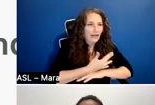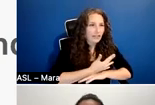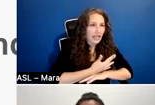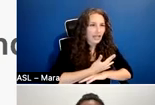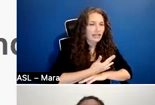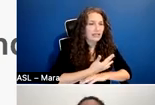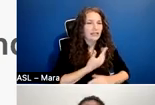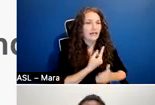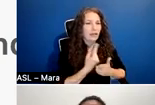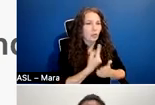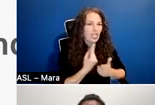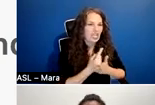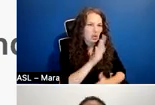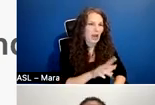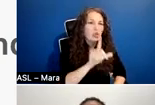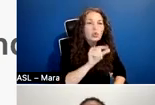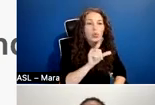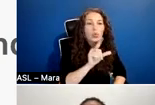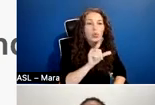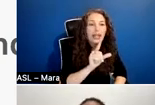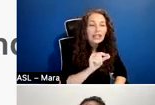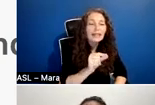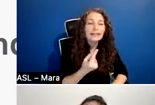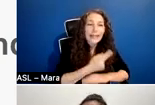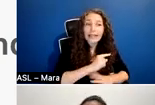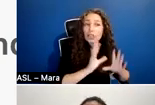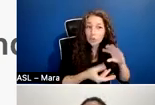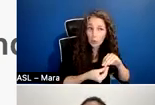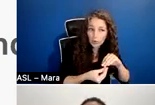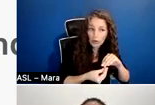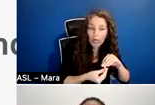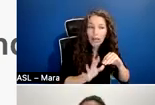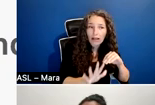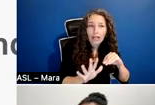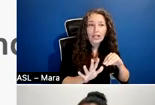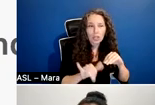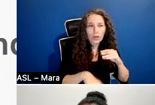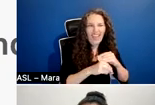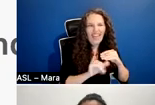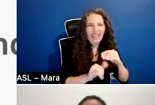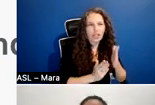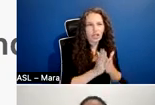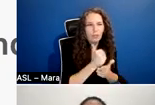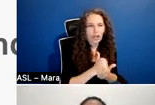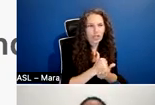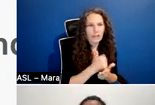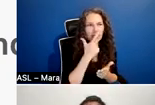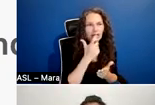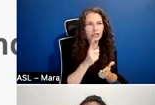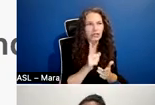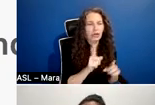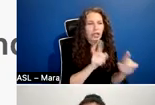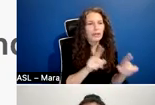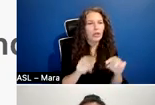and this is something you can add into your budget. Pre-production is the time that you're signing contracts with the locations that are, uh, you